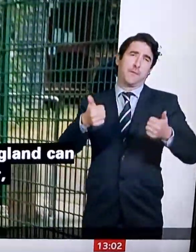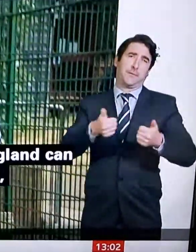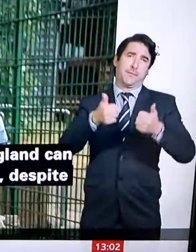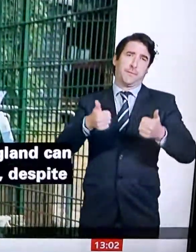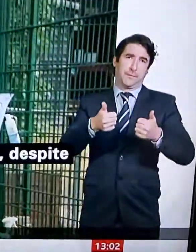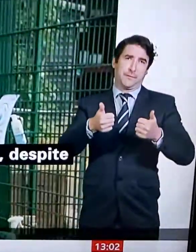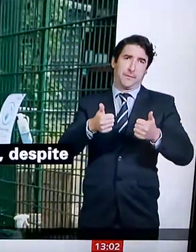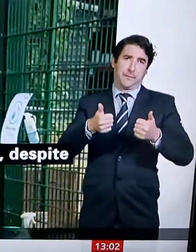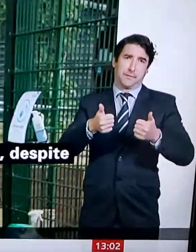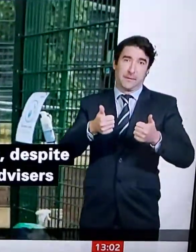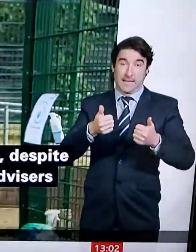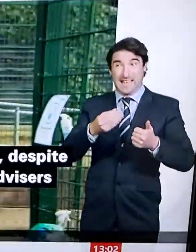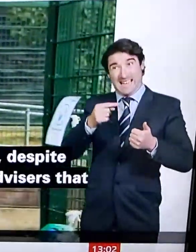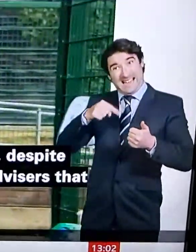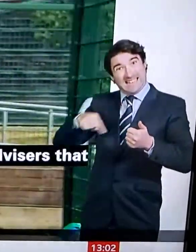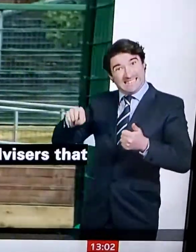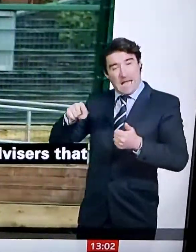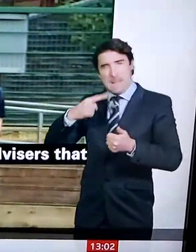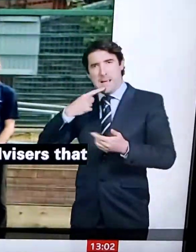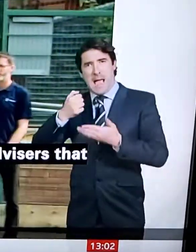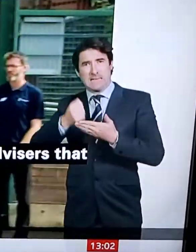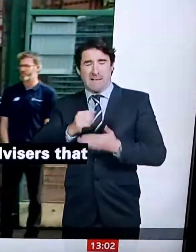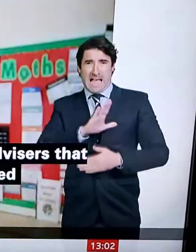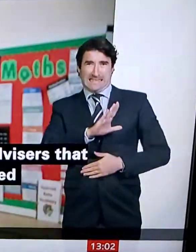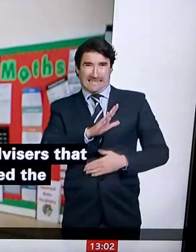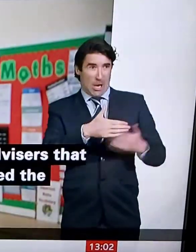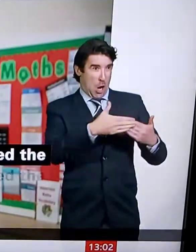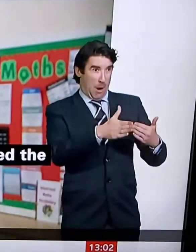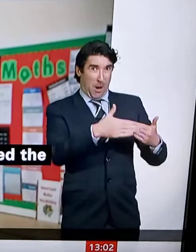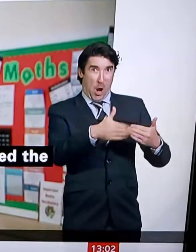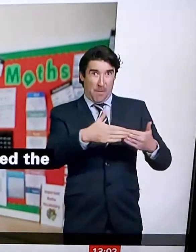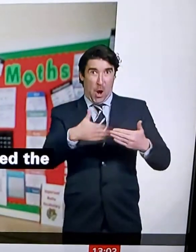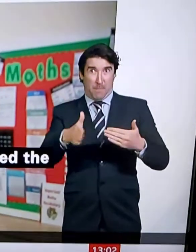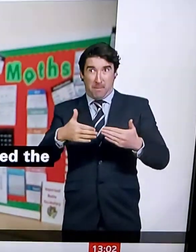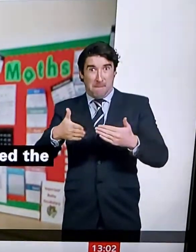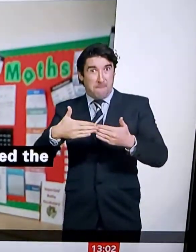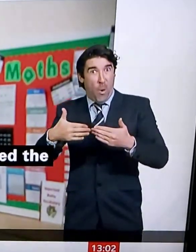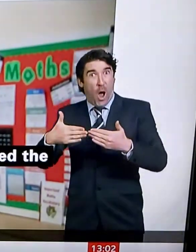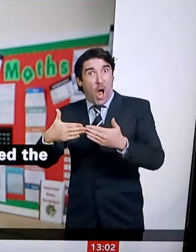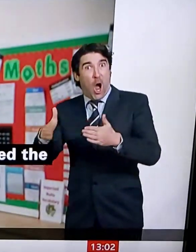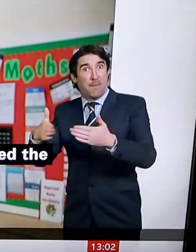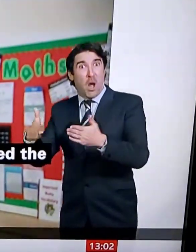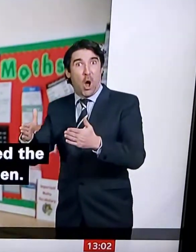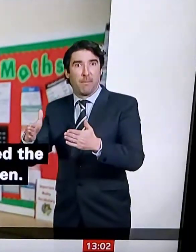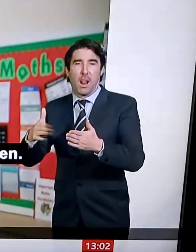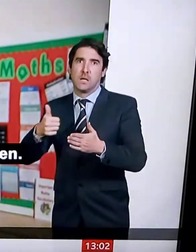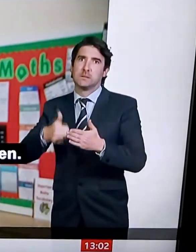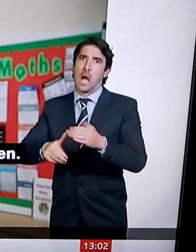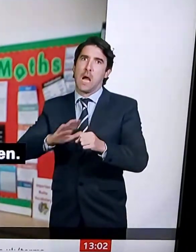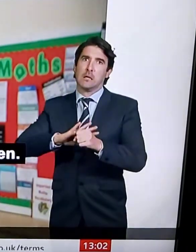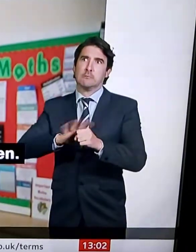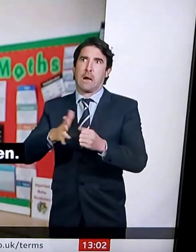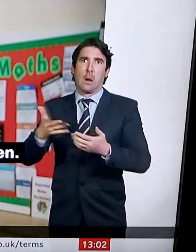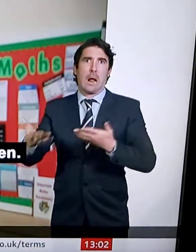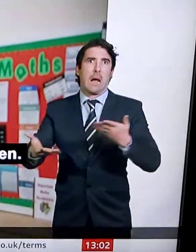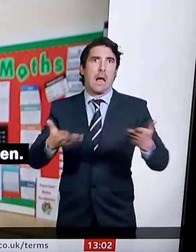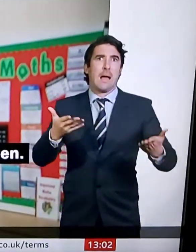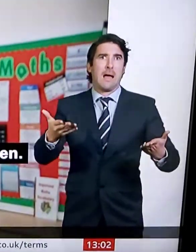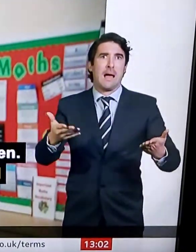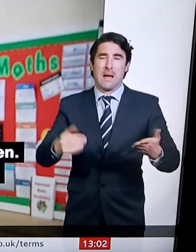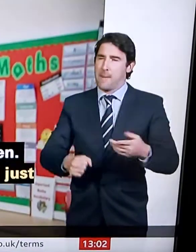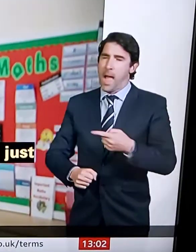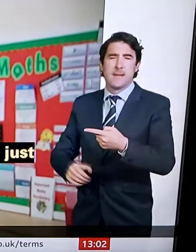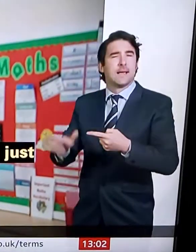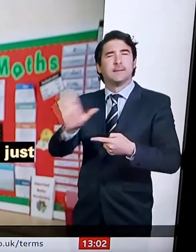came out just an hour or two ago. And him just over that, given his chief rival, Svetlana Koloska, just